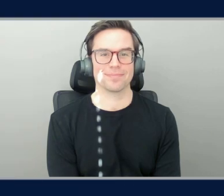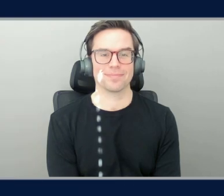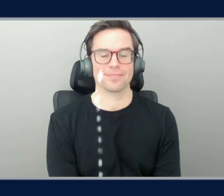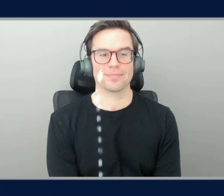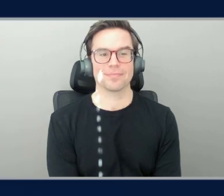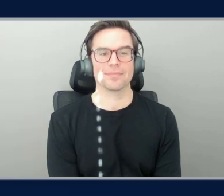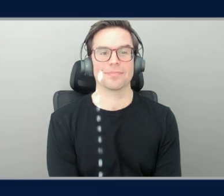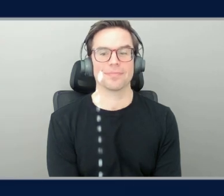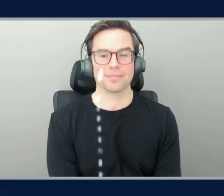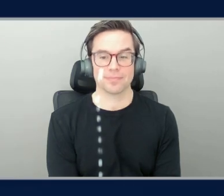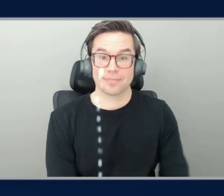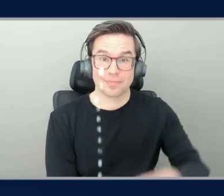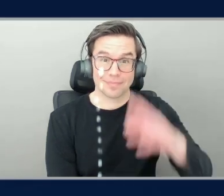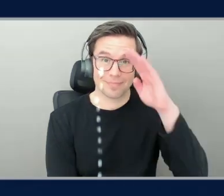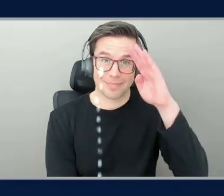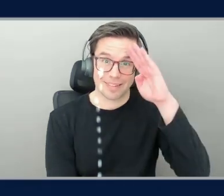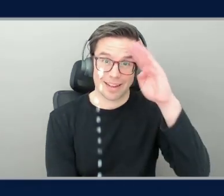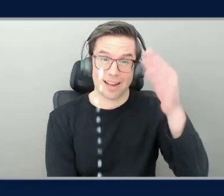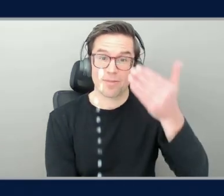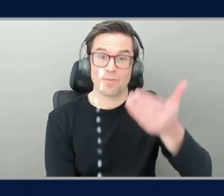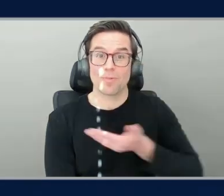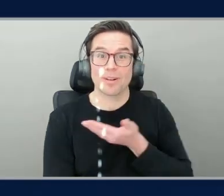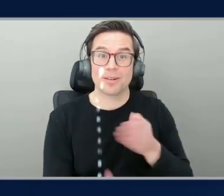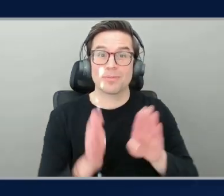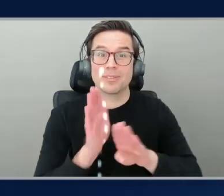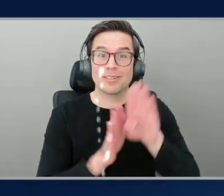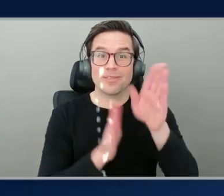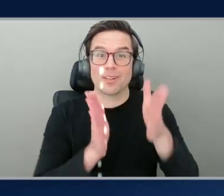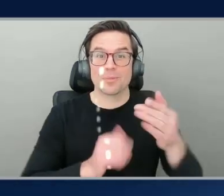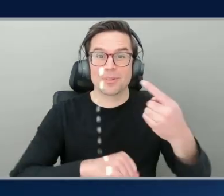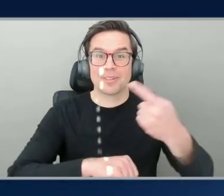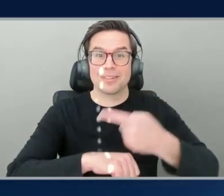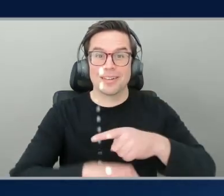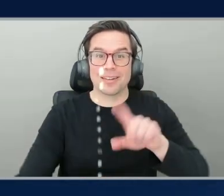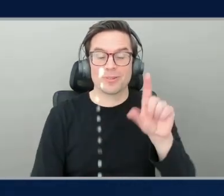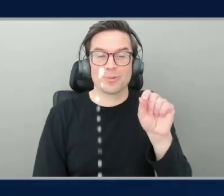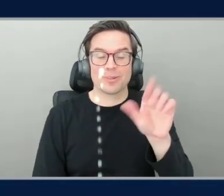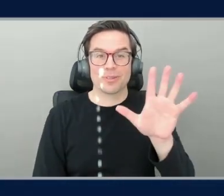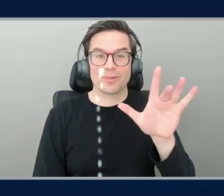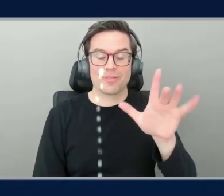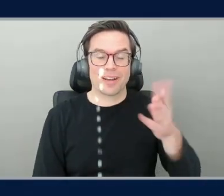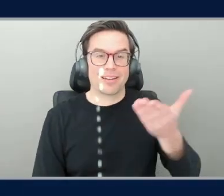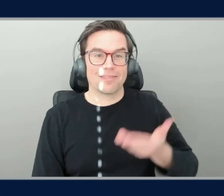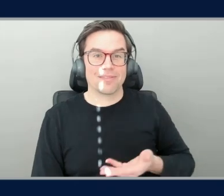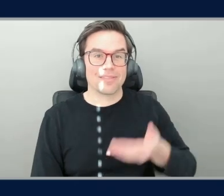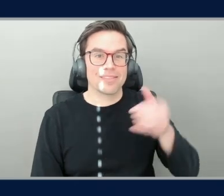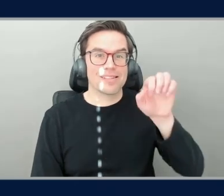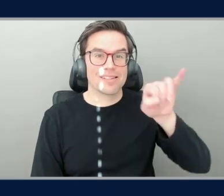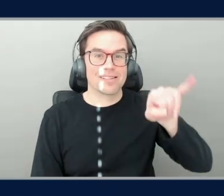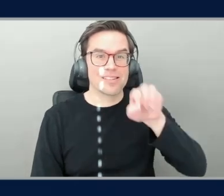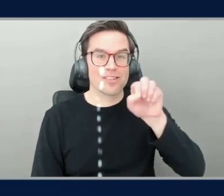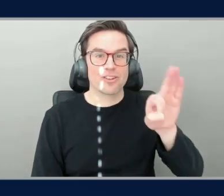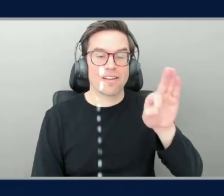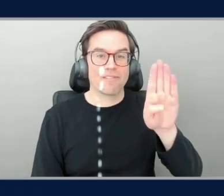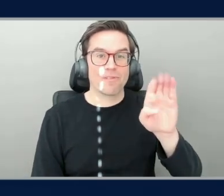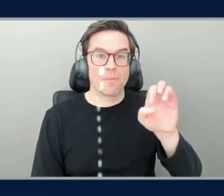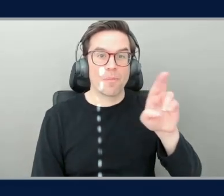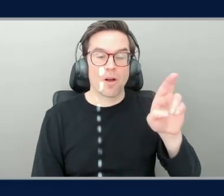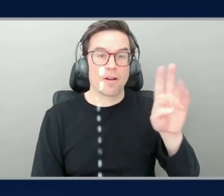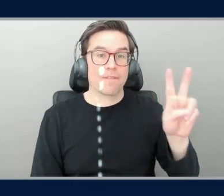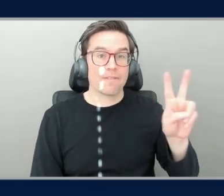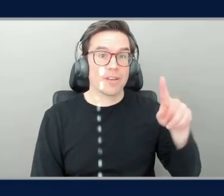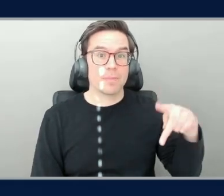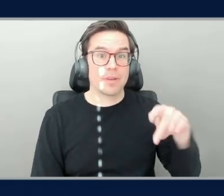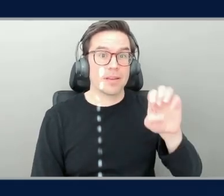Hello and welcome to Developer Day 2025. I'm Jeff Barr, VP and Chief Evangelist for AWS. So